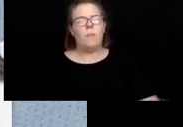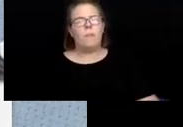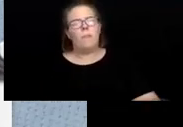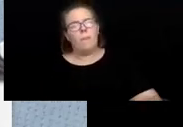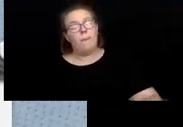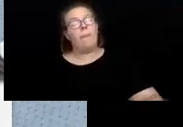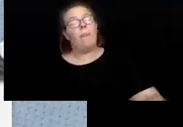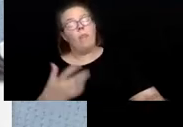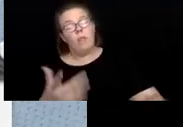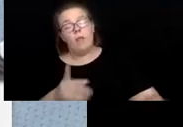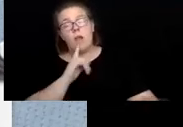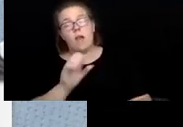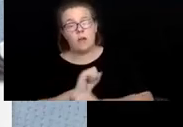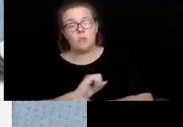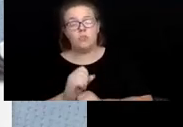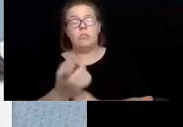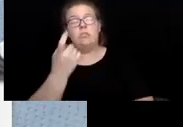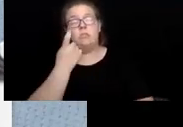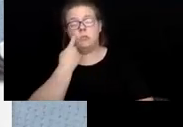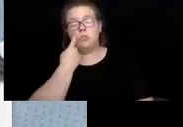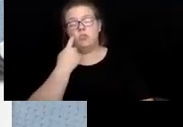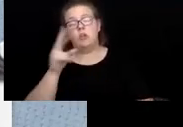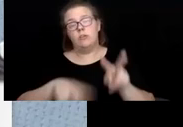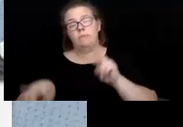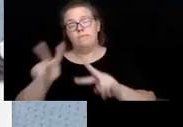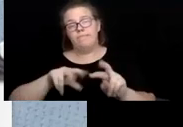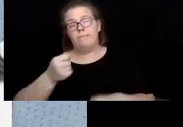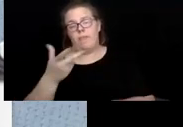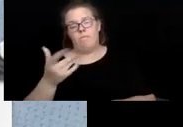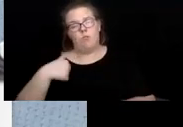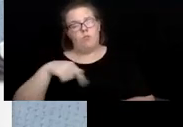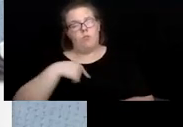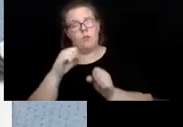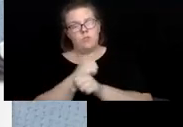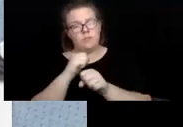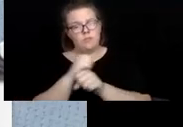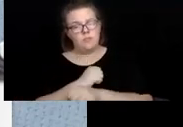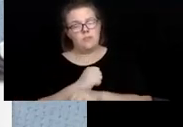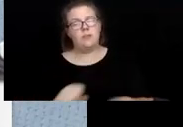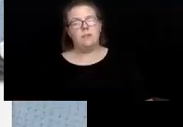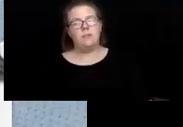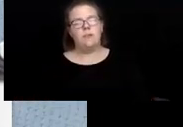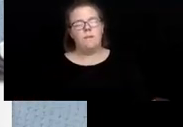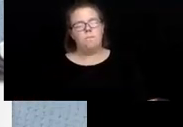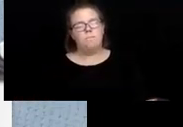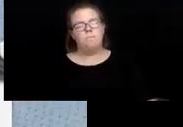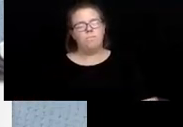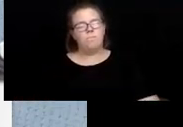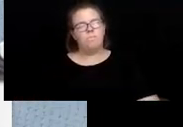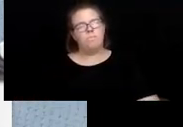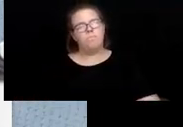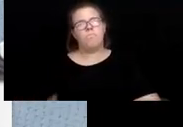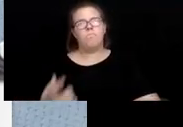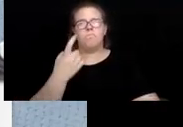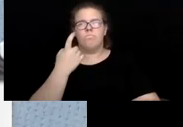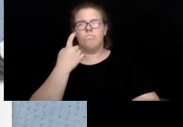Actually, we just looked at a few of our statistics. And in the last month